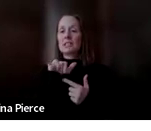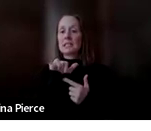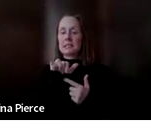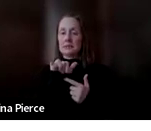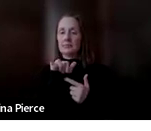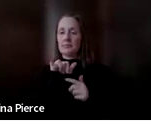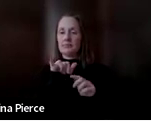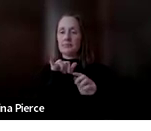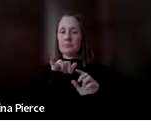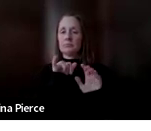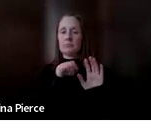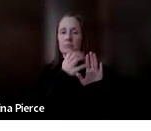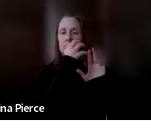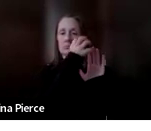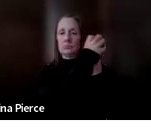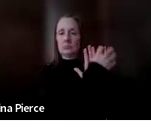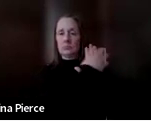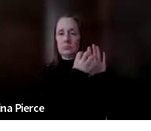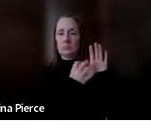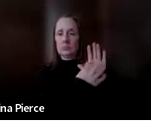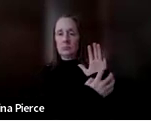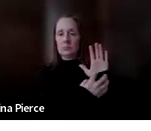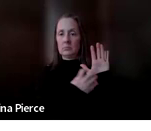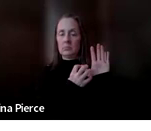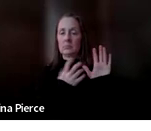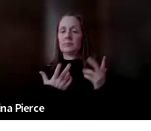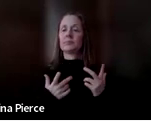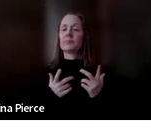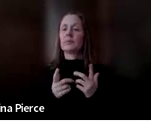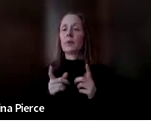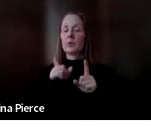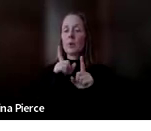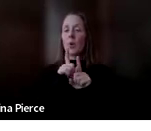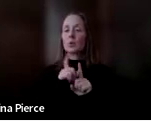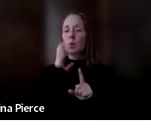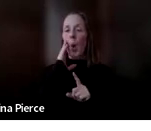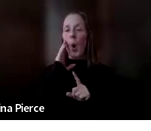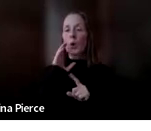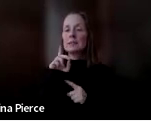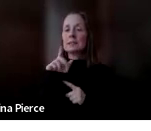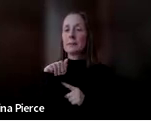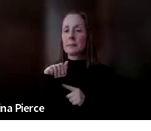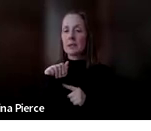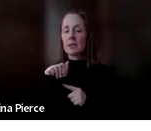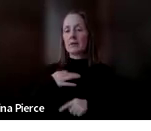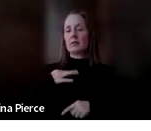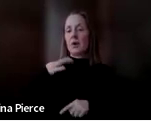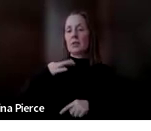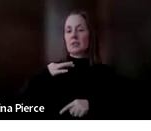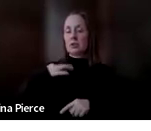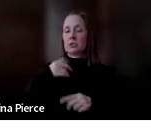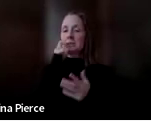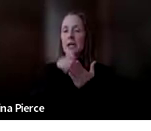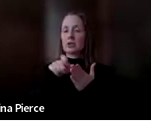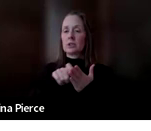Yeah, and Deanna wrote a little bit earlier that they know that there are Disability Volunteer Secretary Workers of Partition House